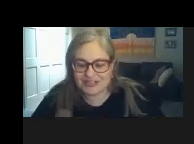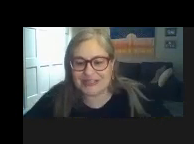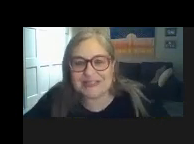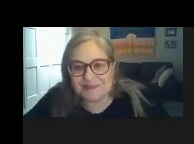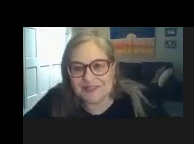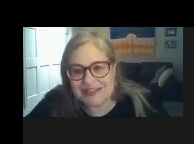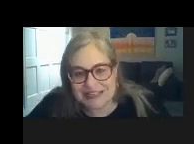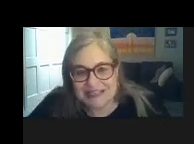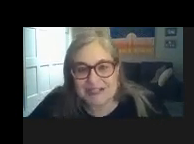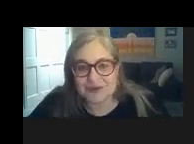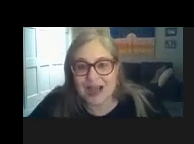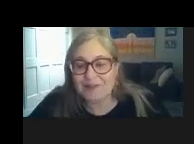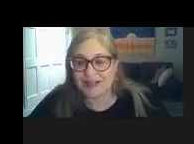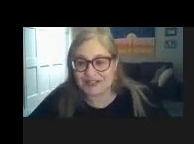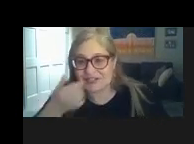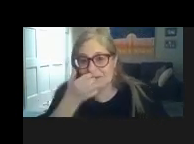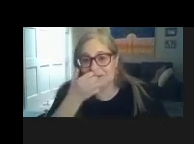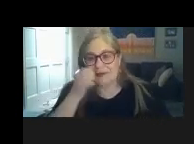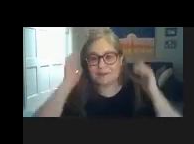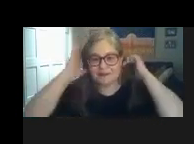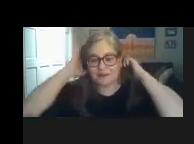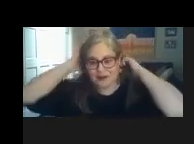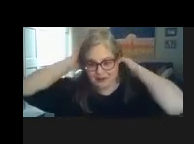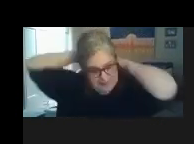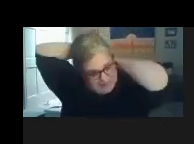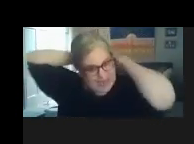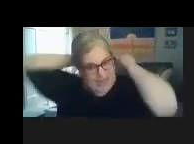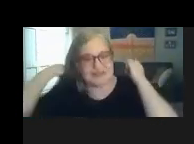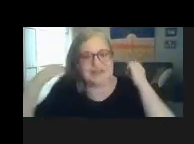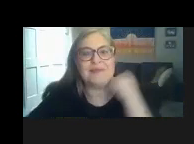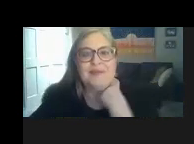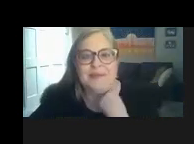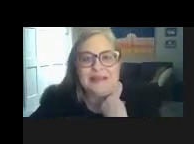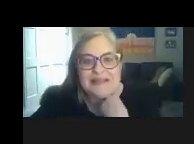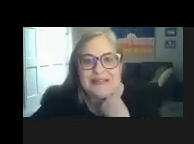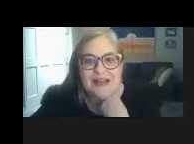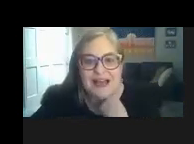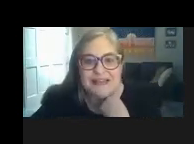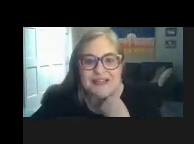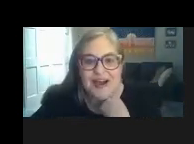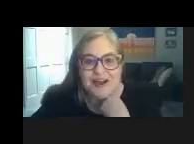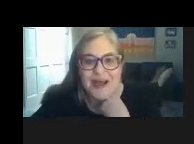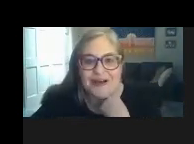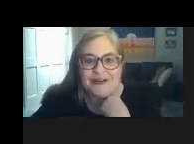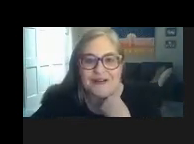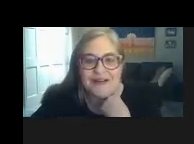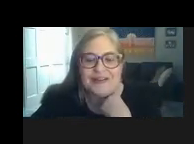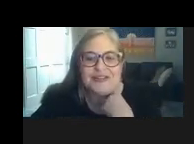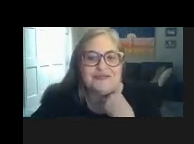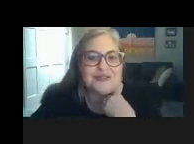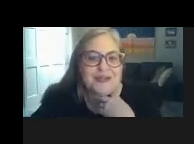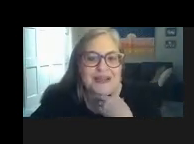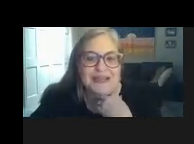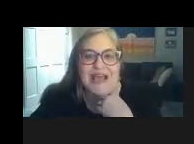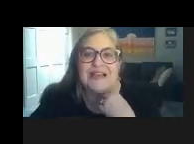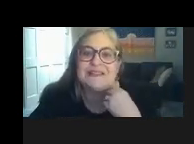rigid list of things that needs to accomplish before the meeting ends so they might be less inclined to talk about to